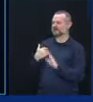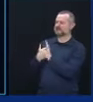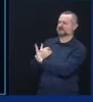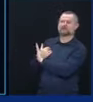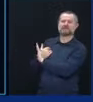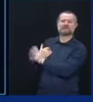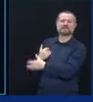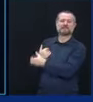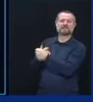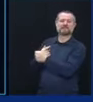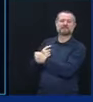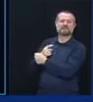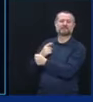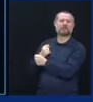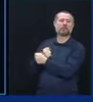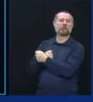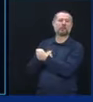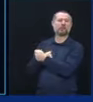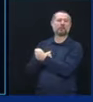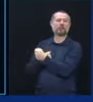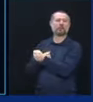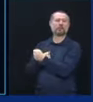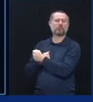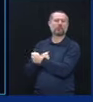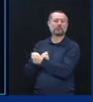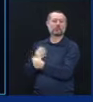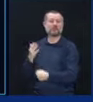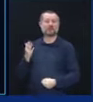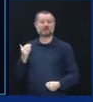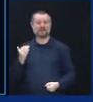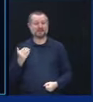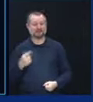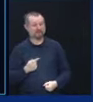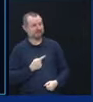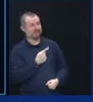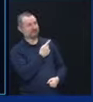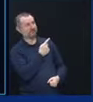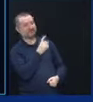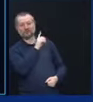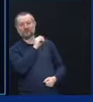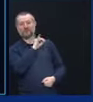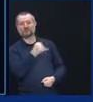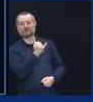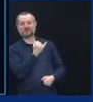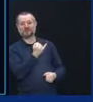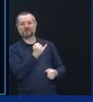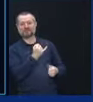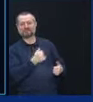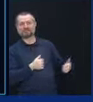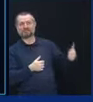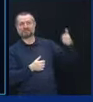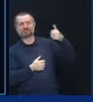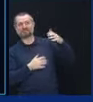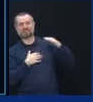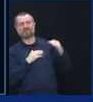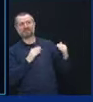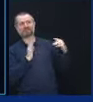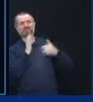legislature's request. Because we gave DOJ precedence.